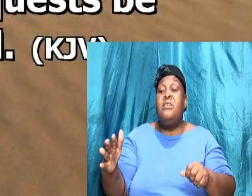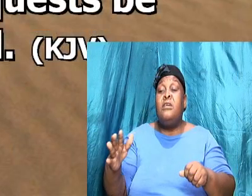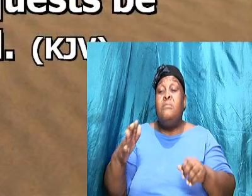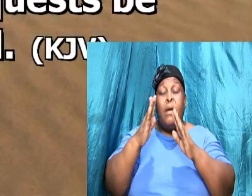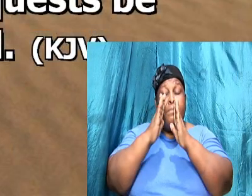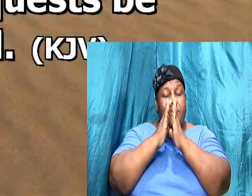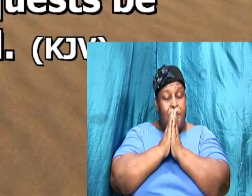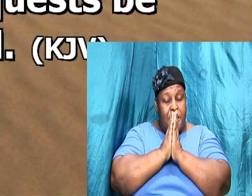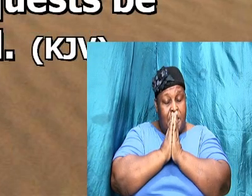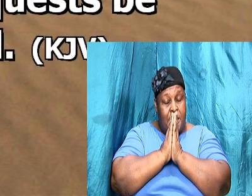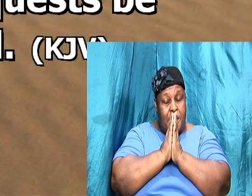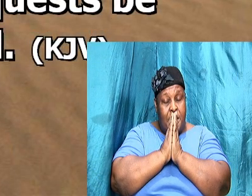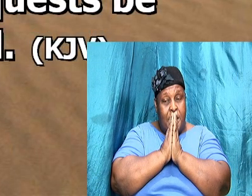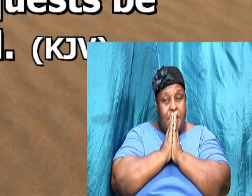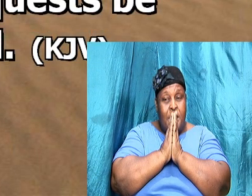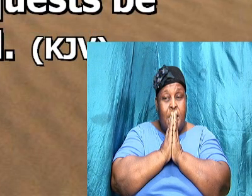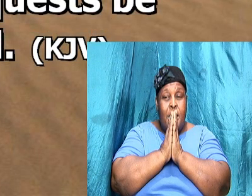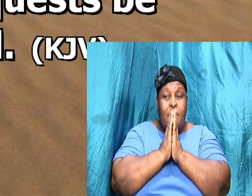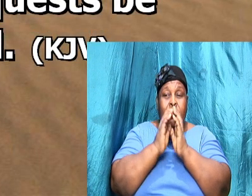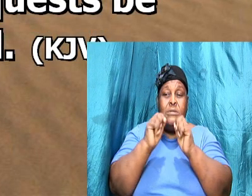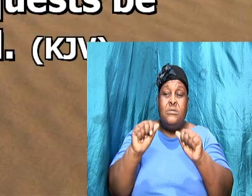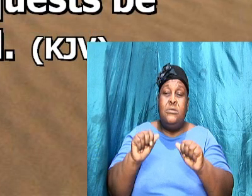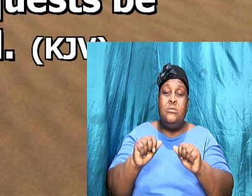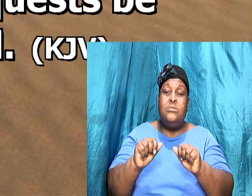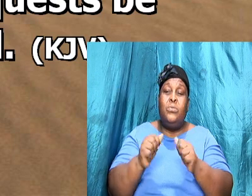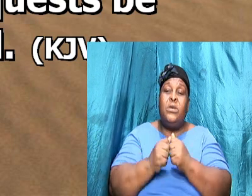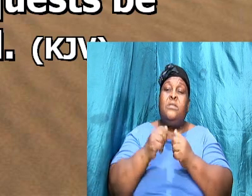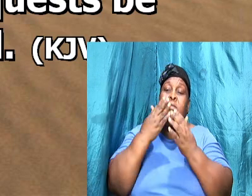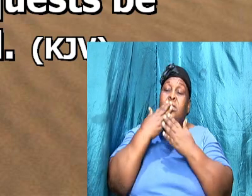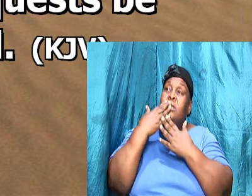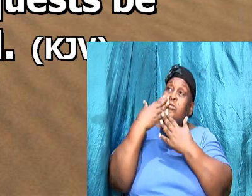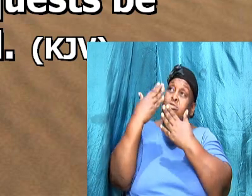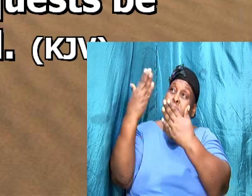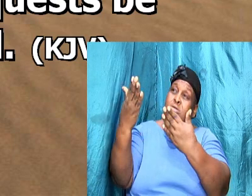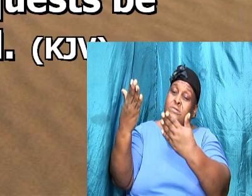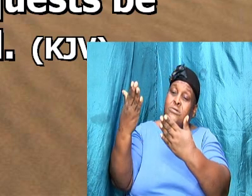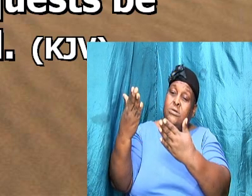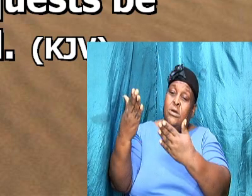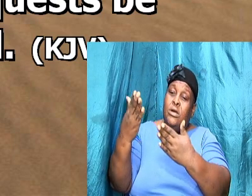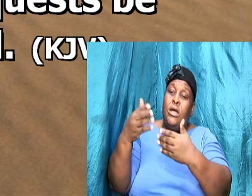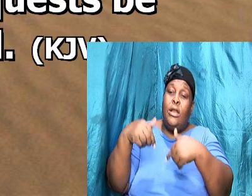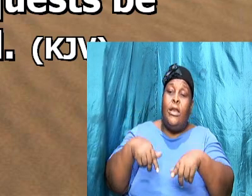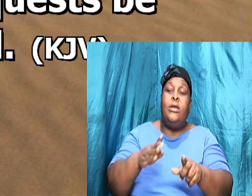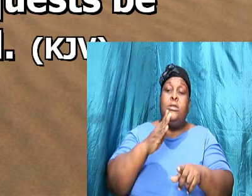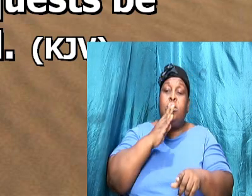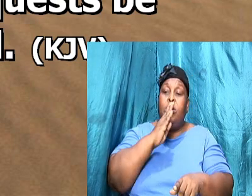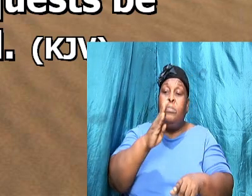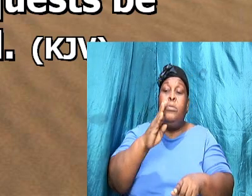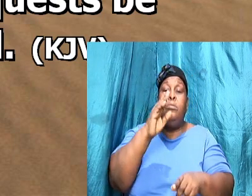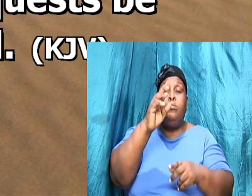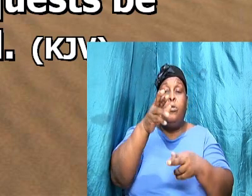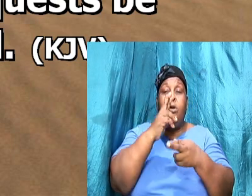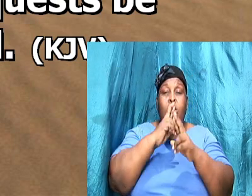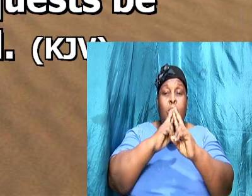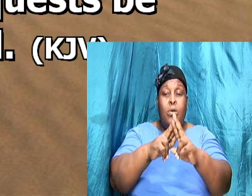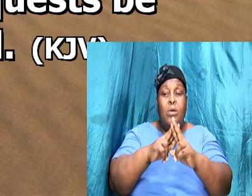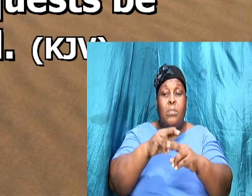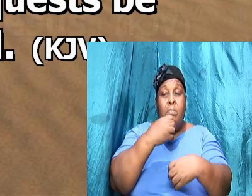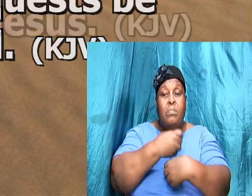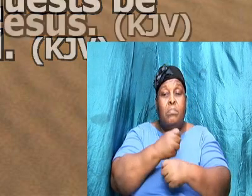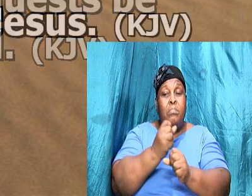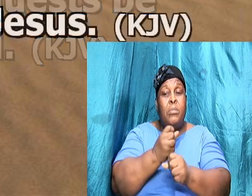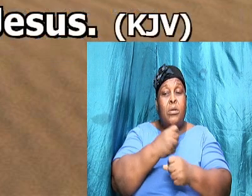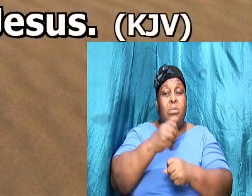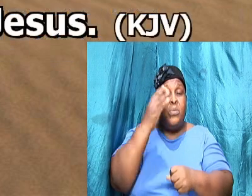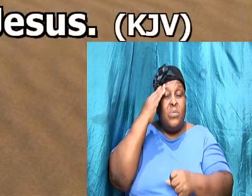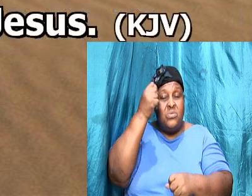by prior and supplication with thanksgiving, let your request be made known unto God.